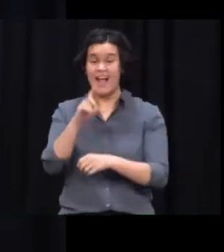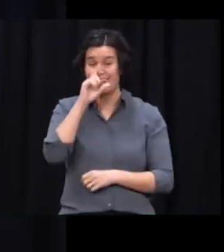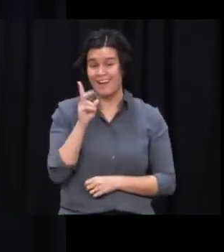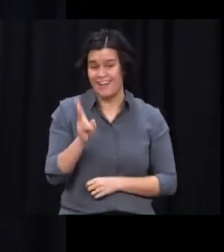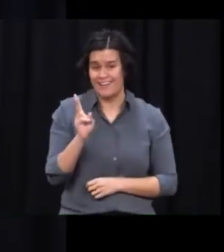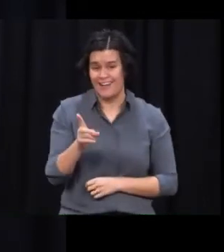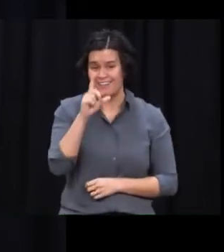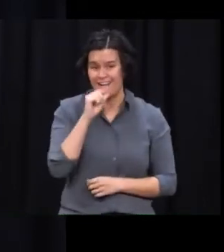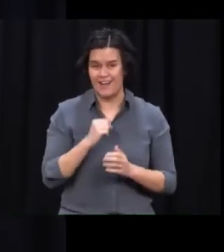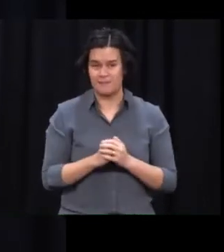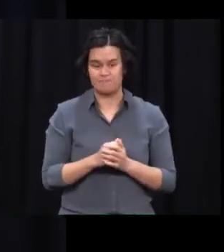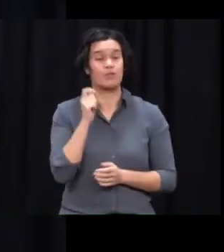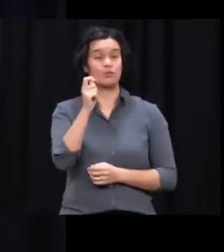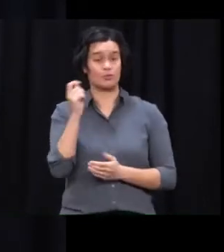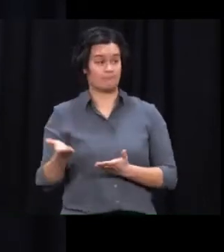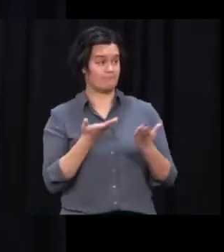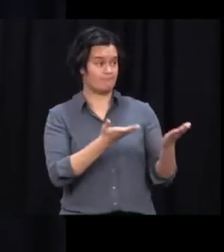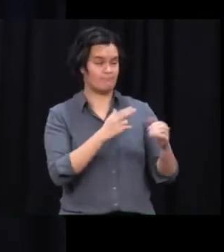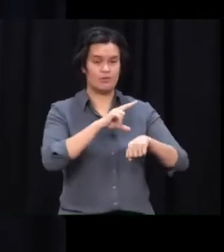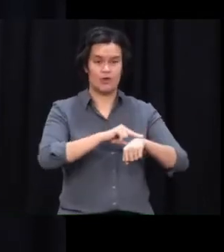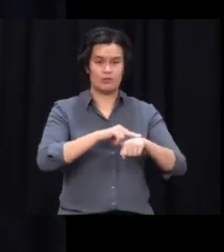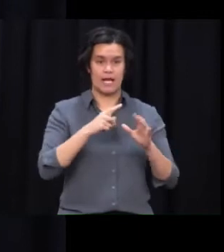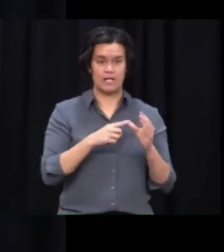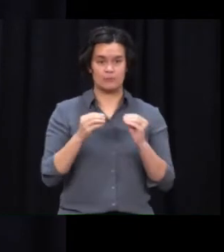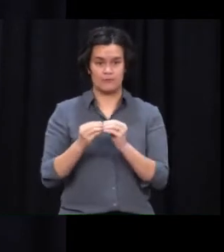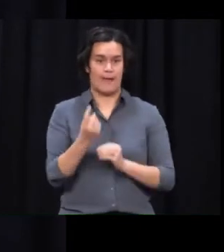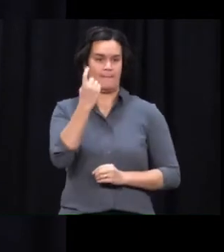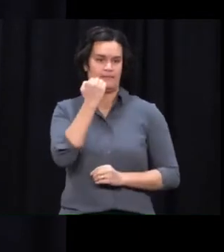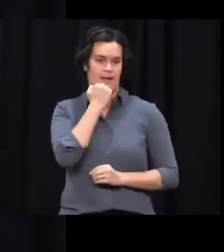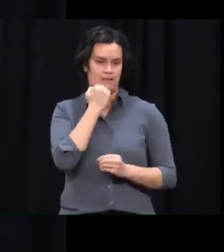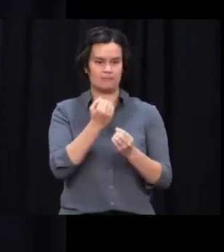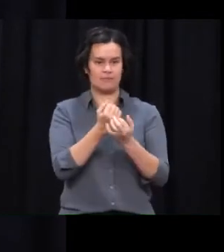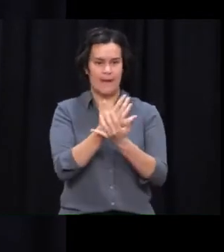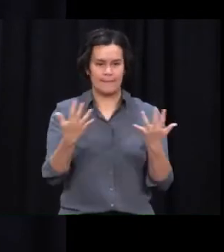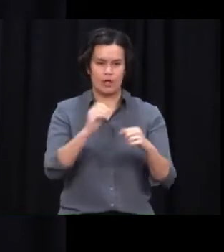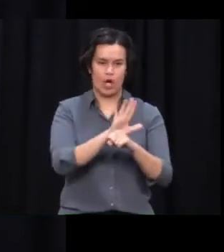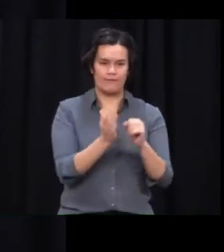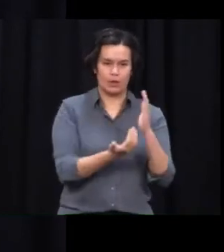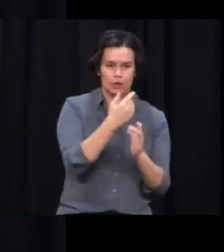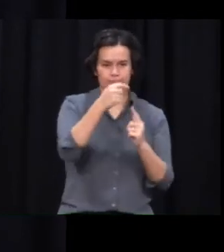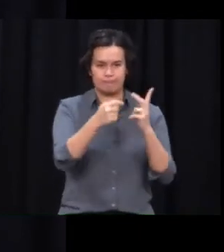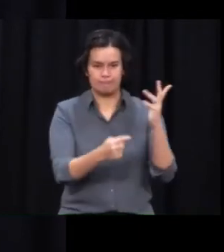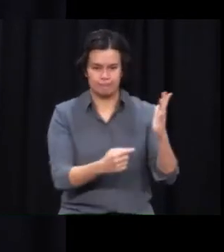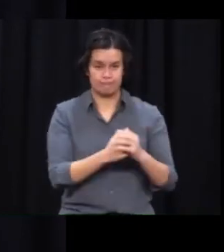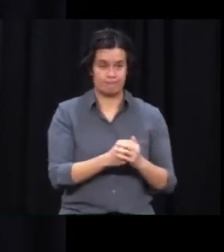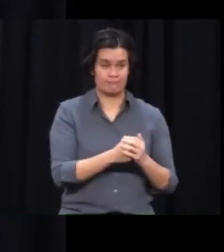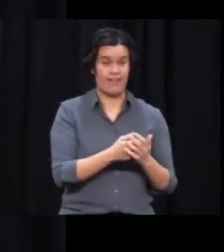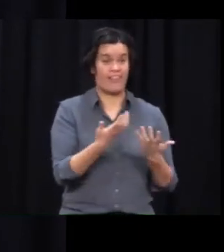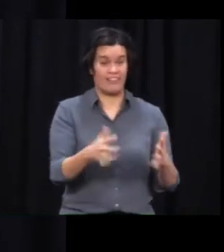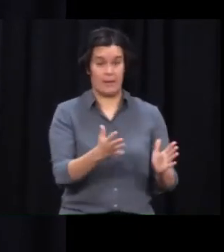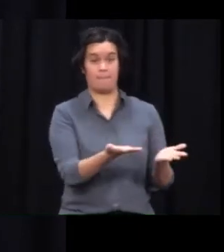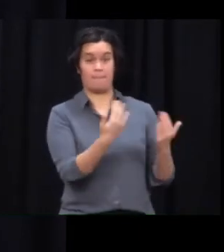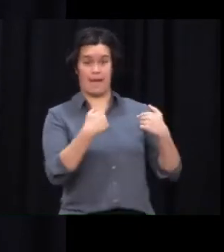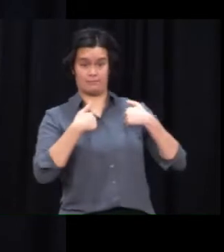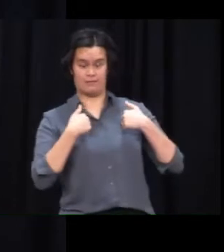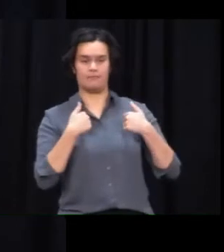General to run through the latest details of COVID-19 cases in the community and then I'm going to talk a bit more about masks and record keeping and some